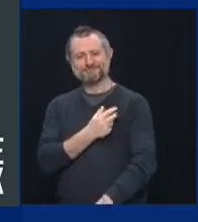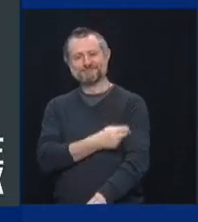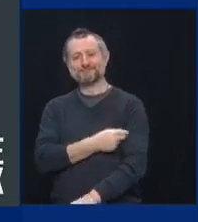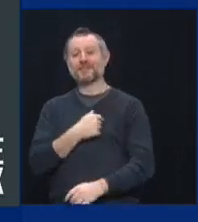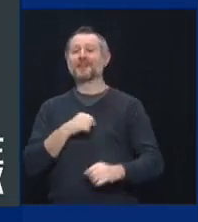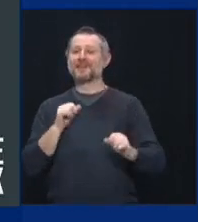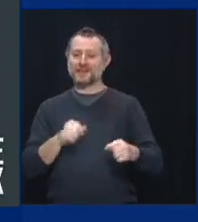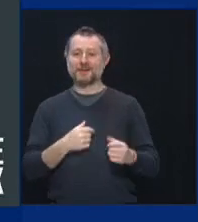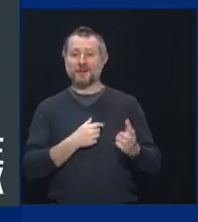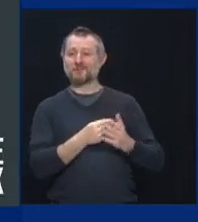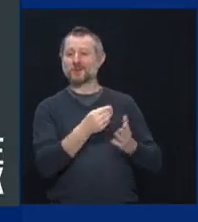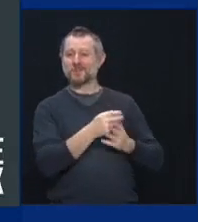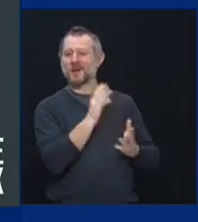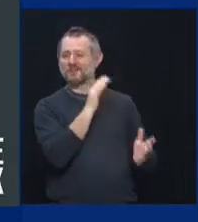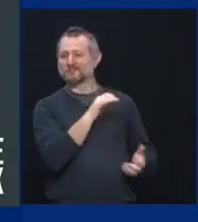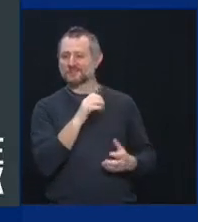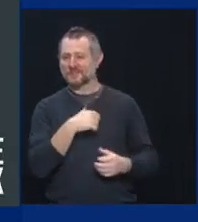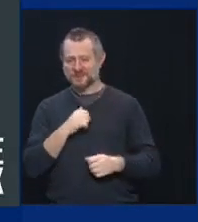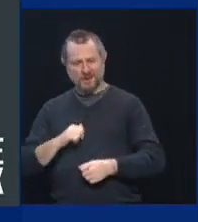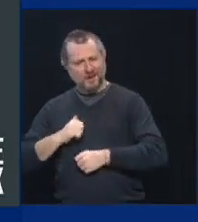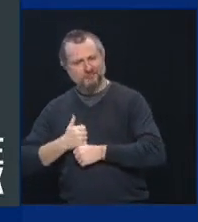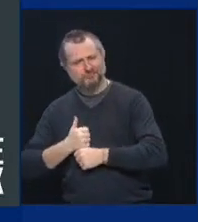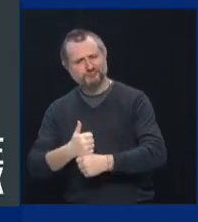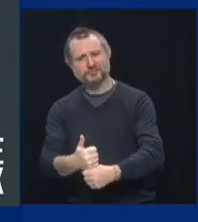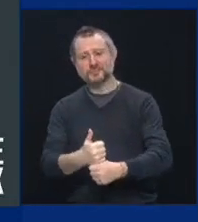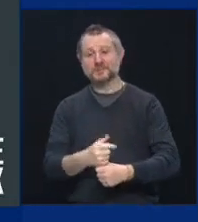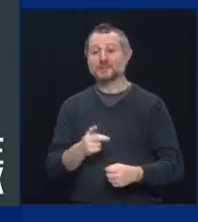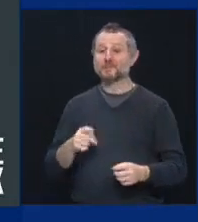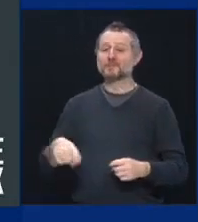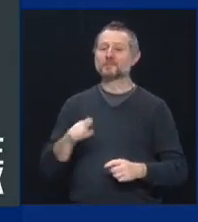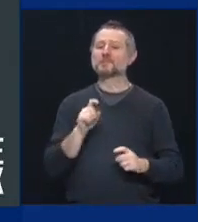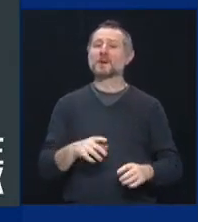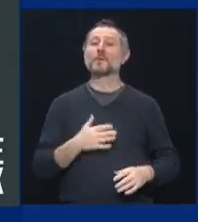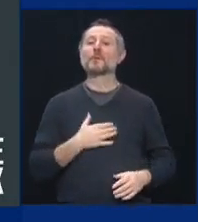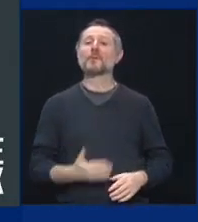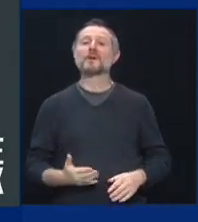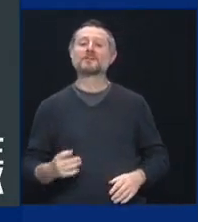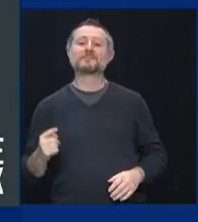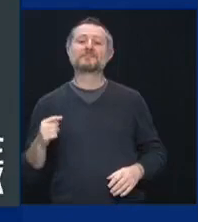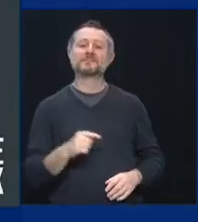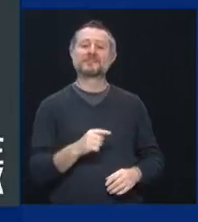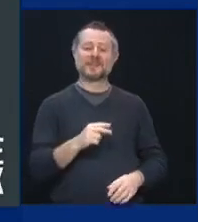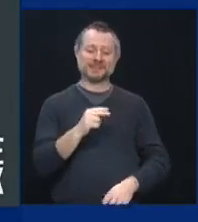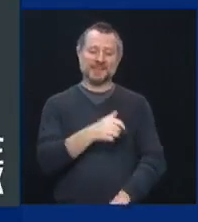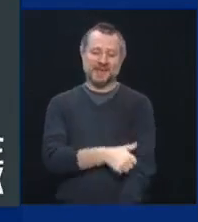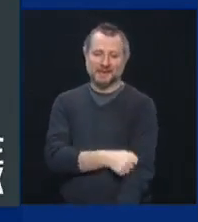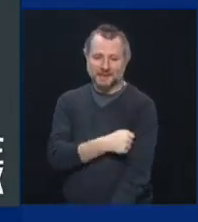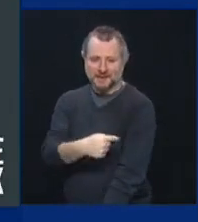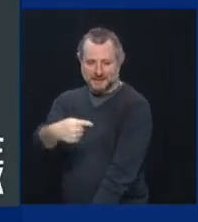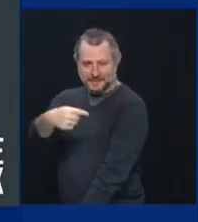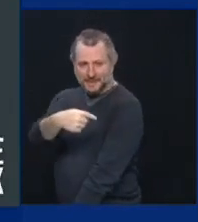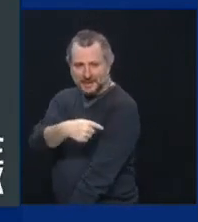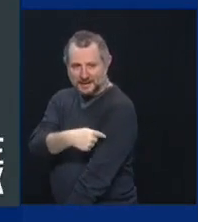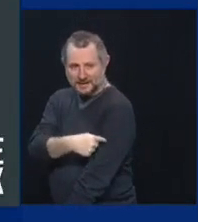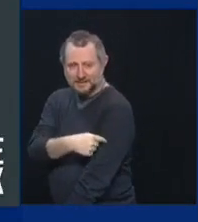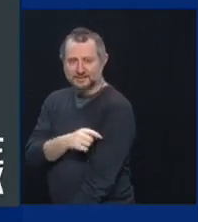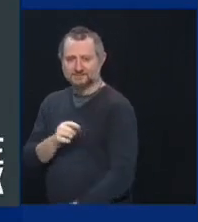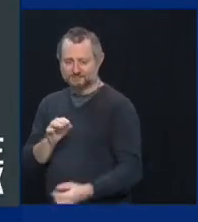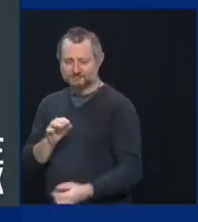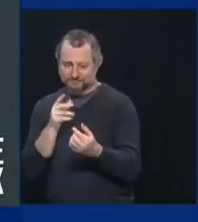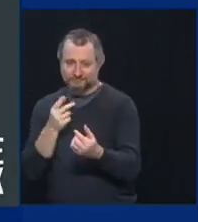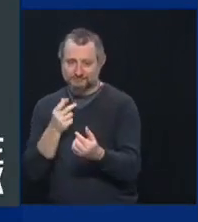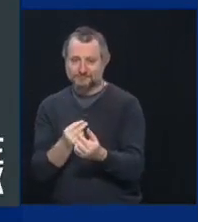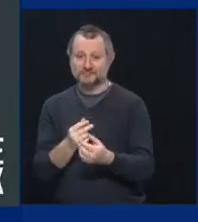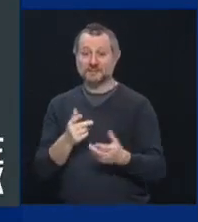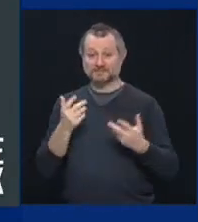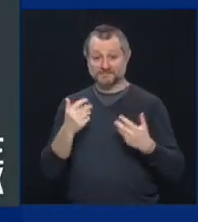all these mass vaccination sites. People have to put the needle in their arm. They have to show up. I took it yesterday. I'm ready.